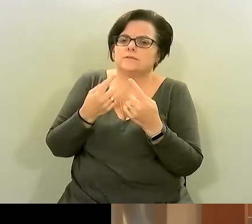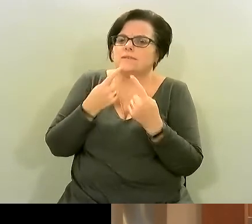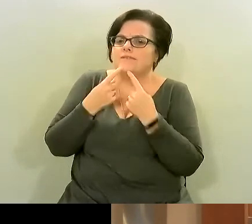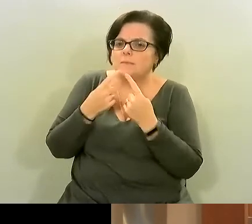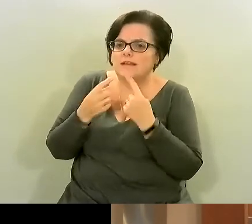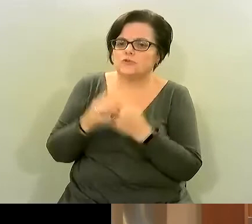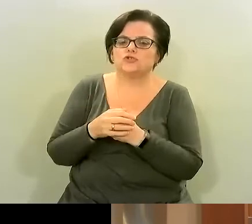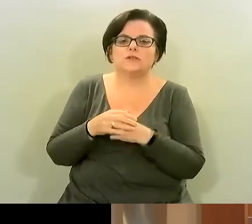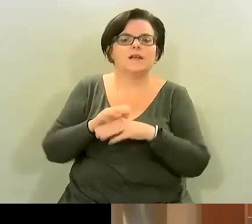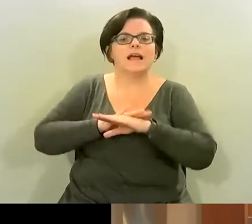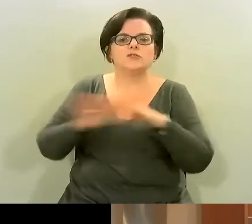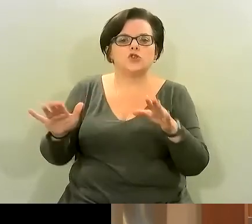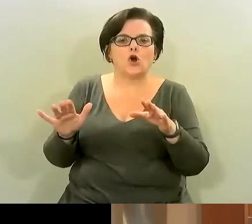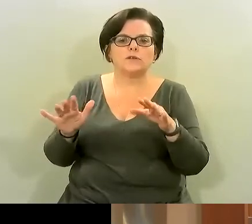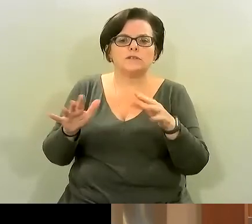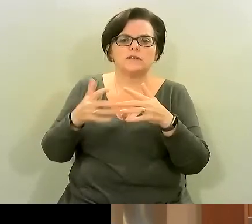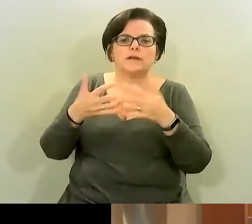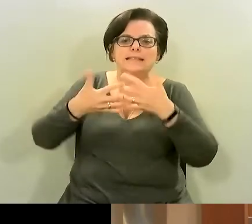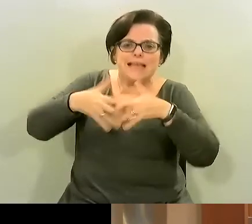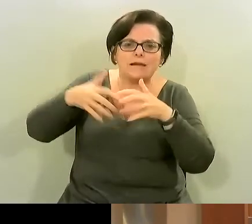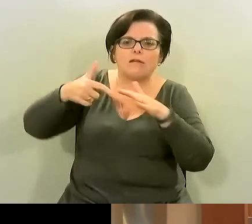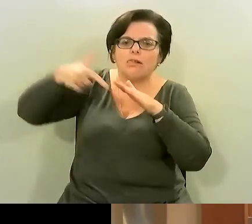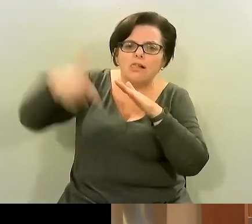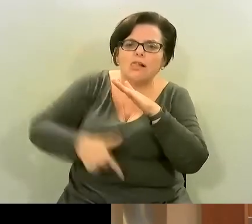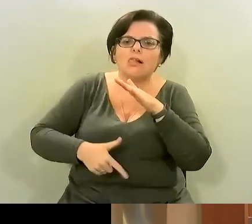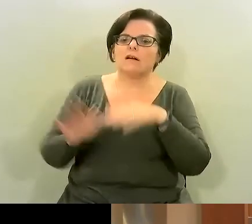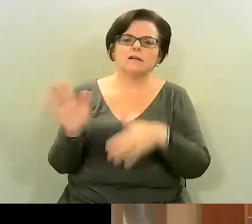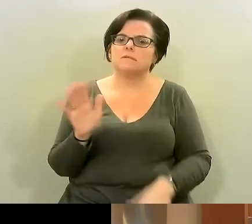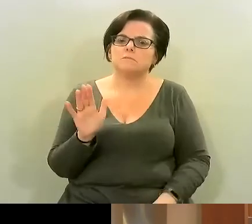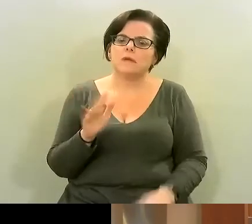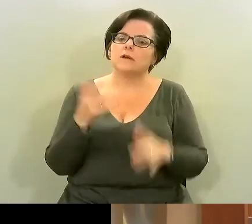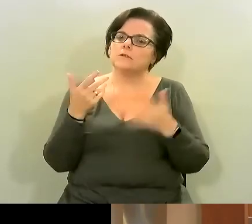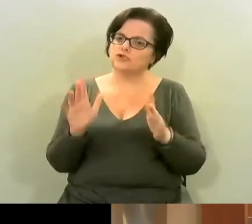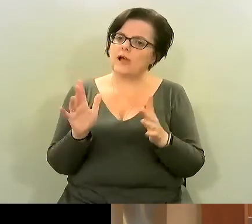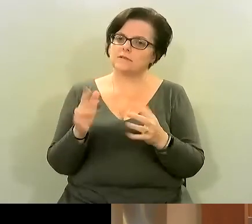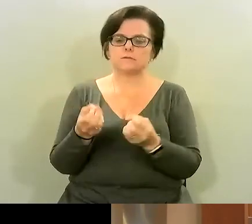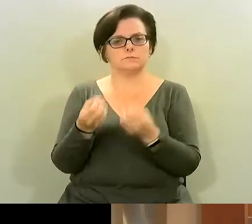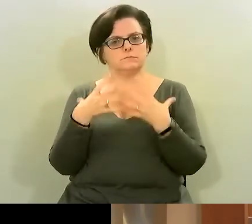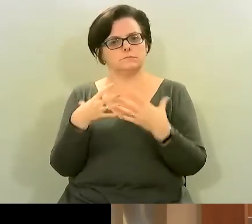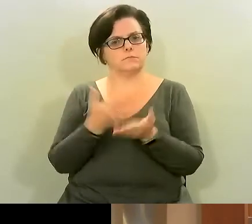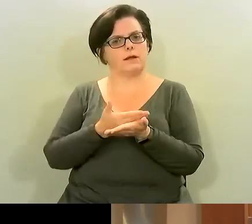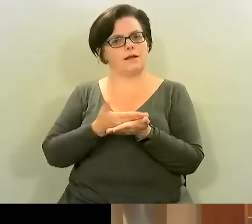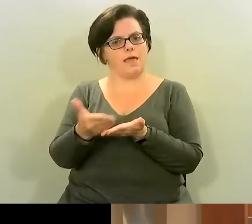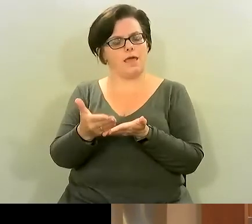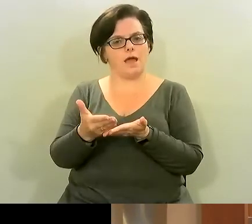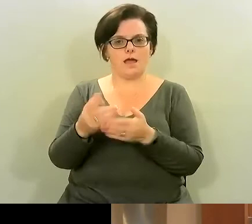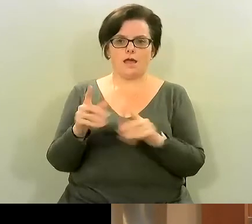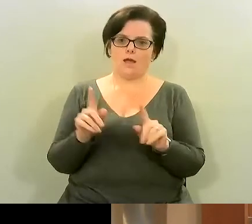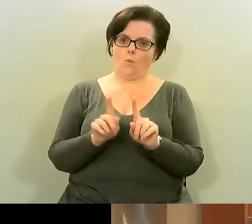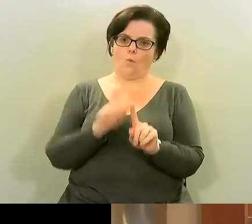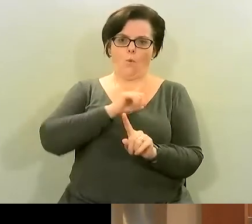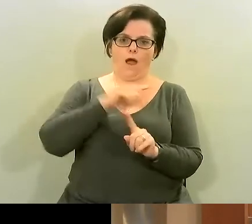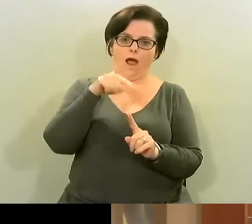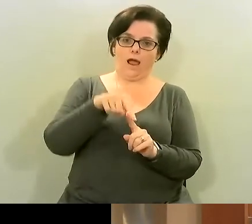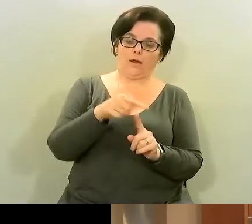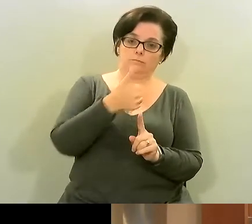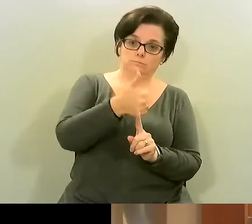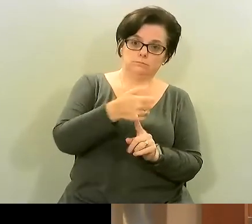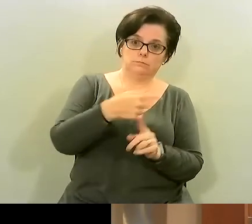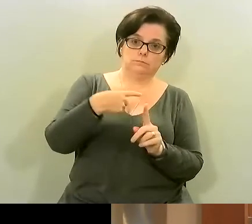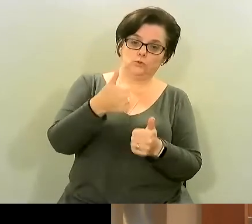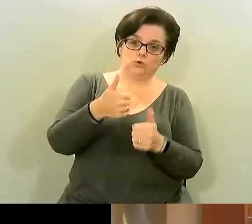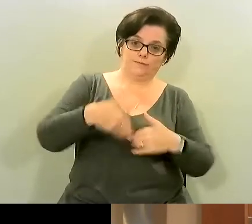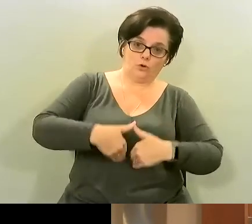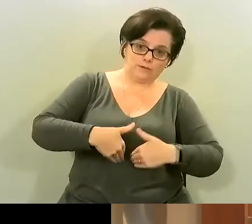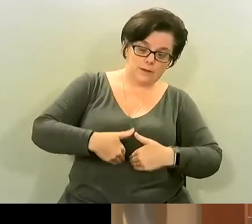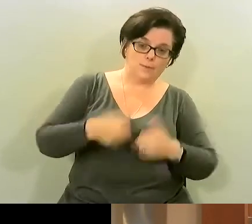in a overly technical way it actually tells you really clearly why certain things work for your brain why your gut it's very